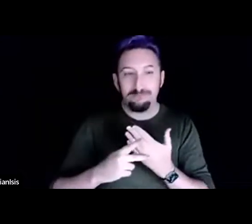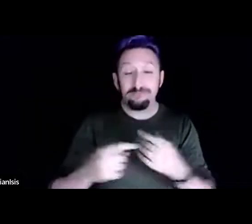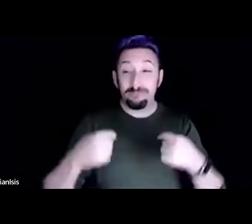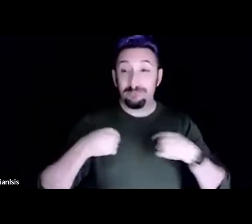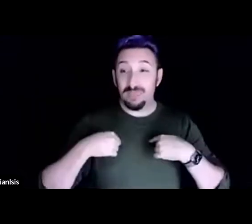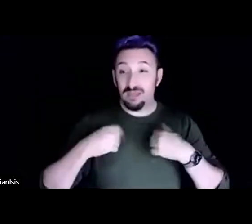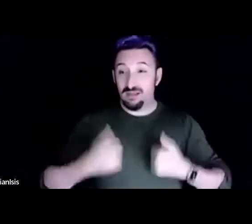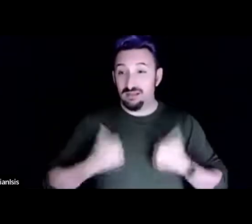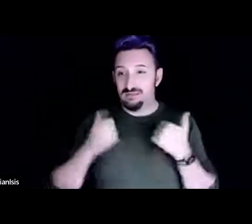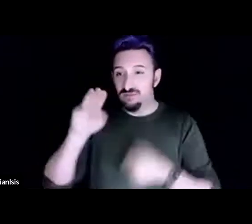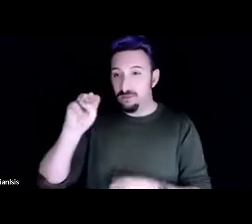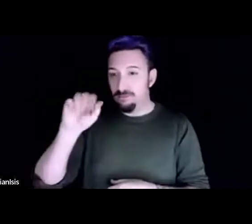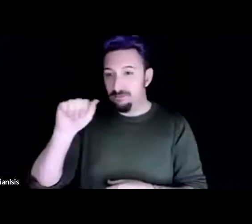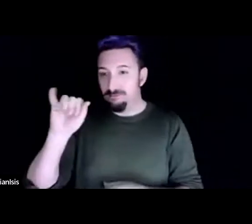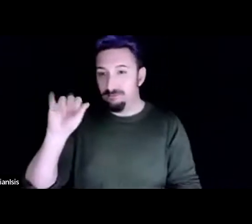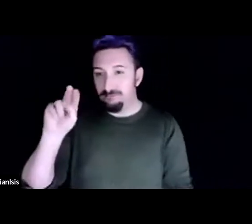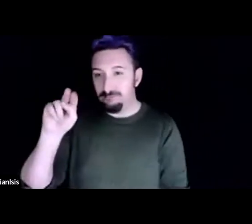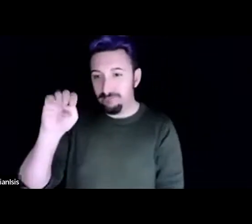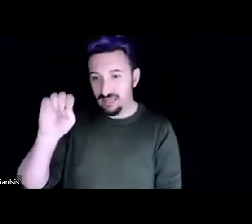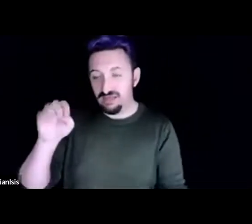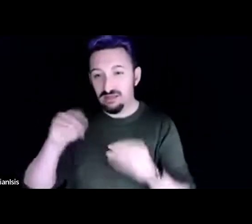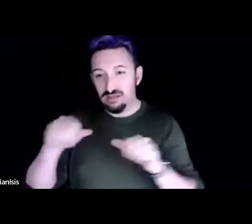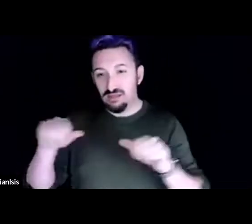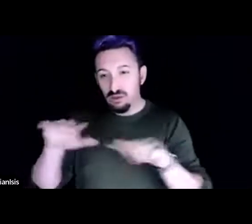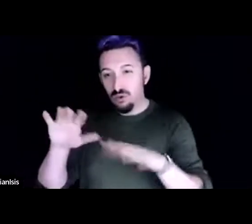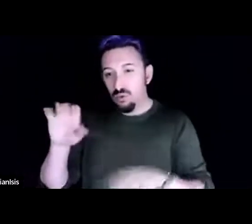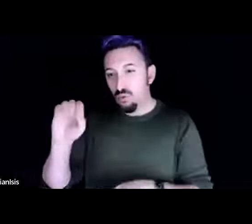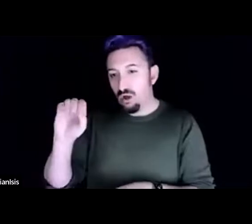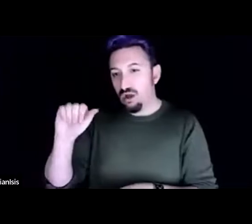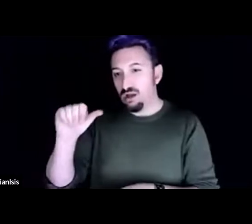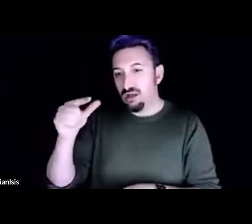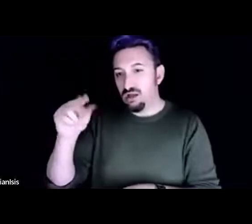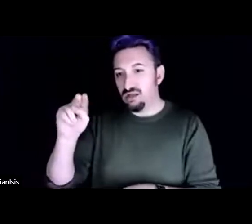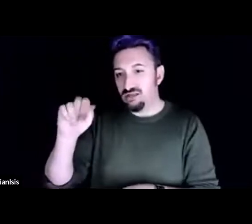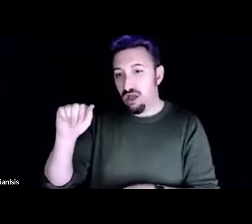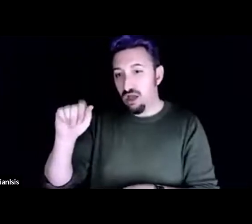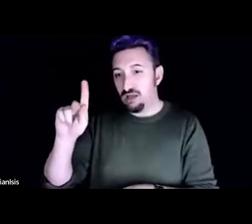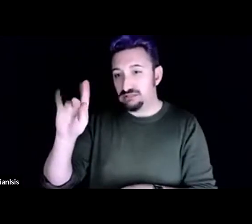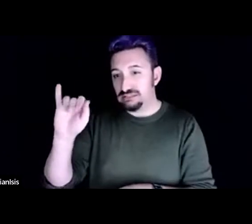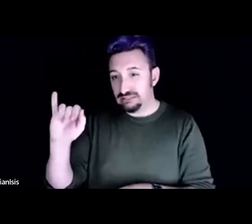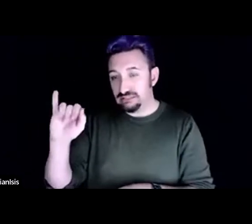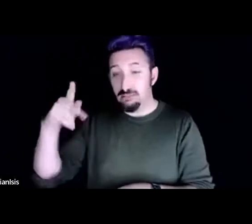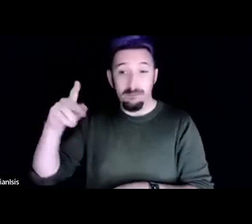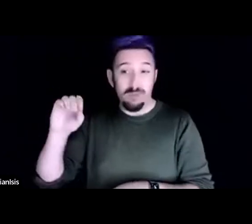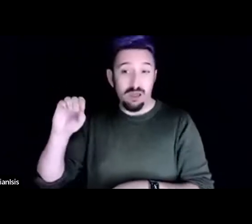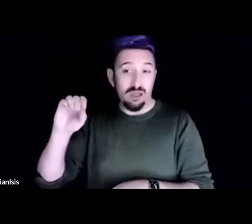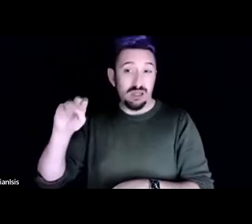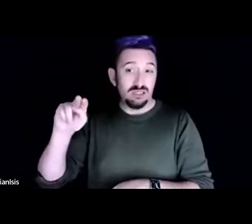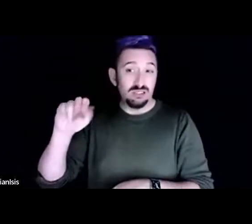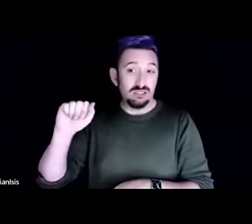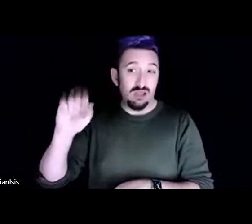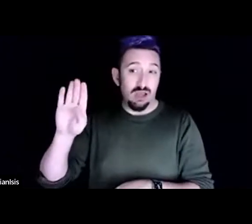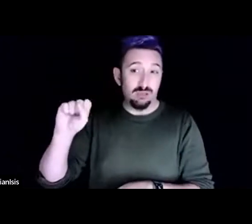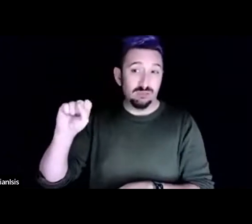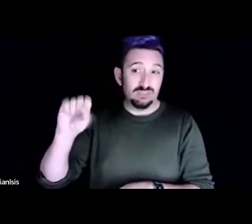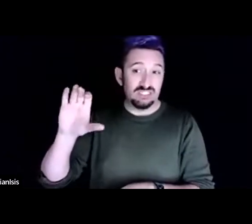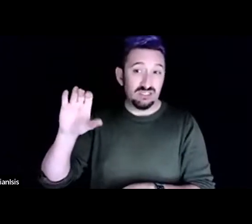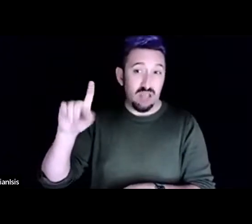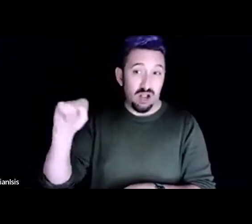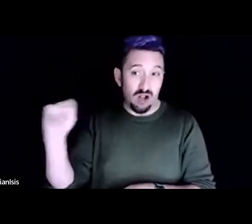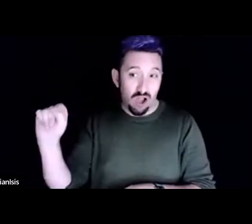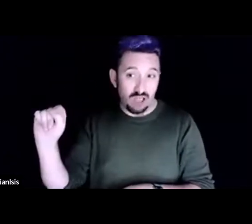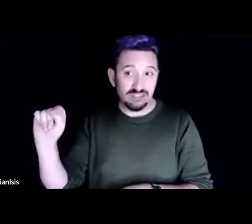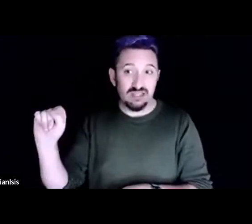on the land of wabanaki nations specifically penobscot land uh my question is